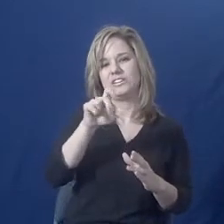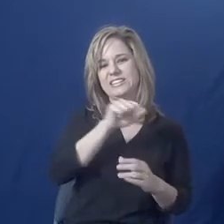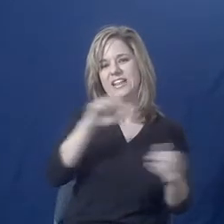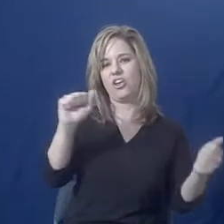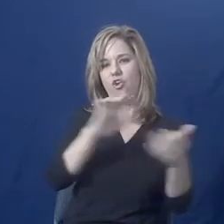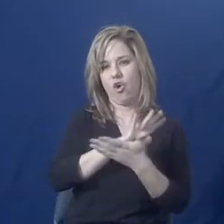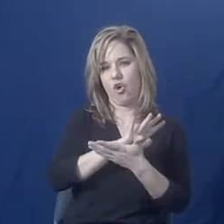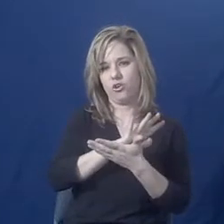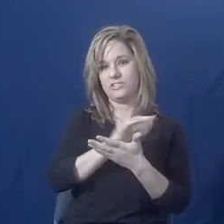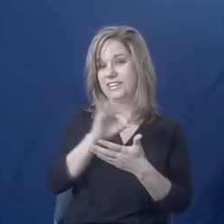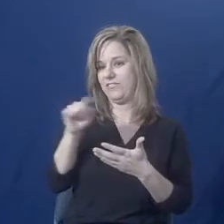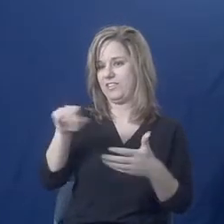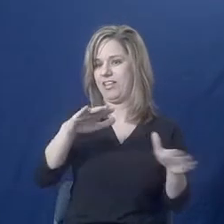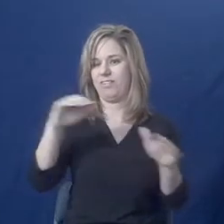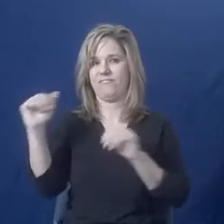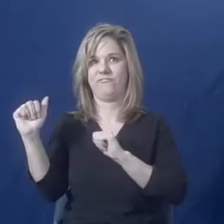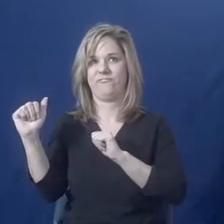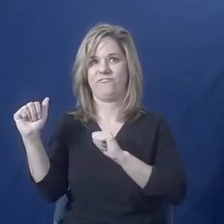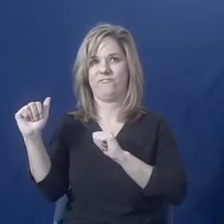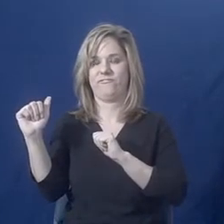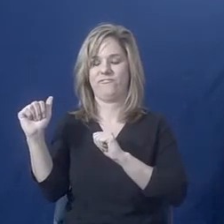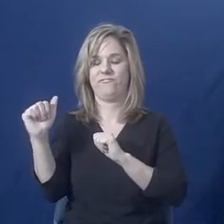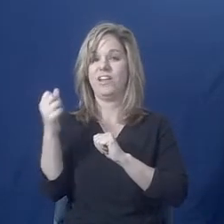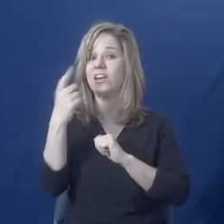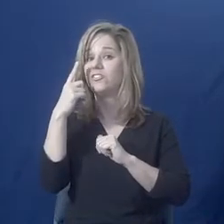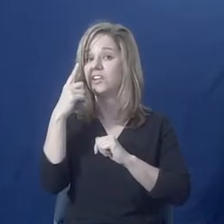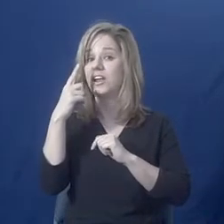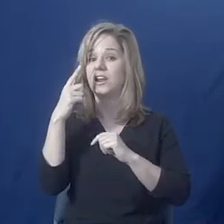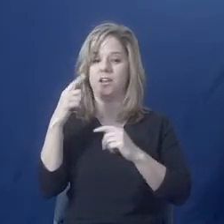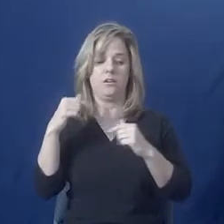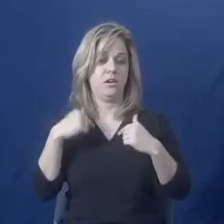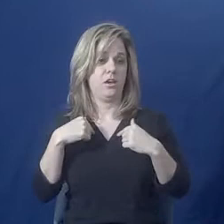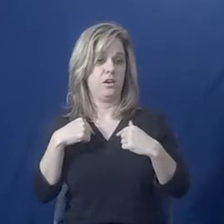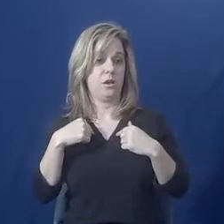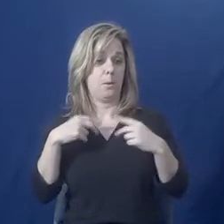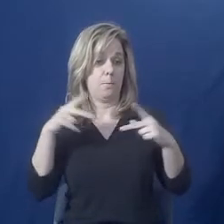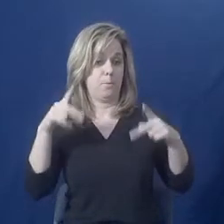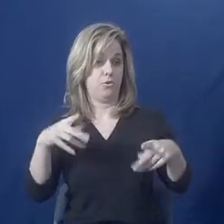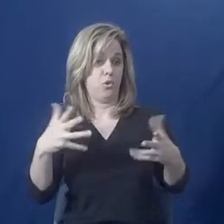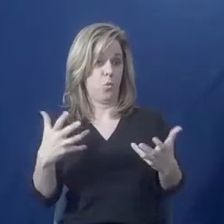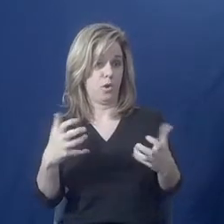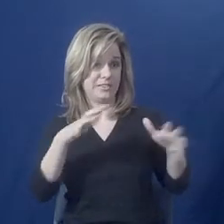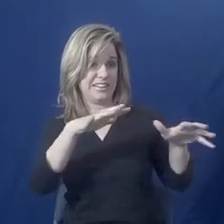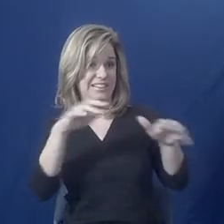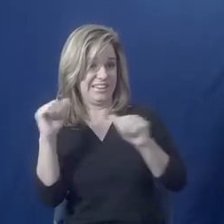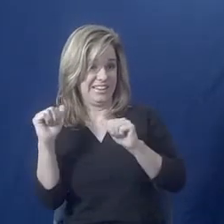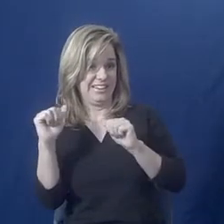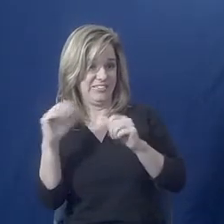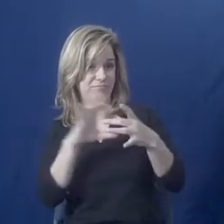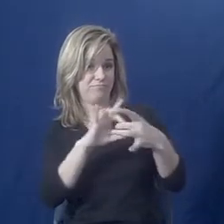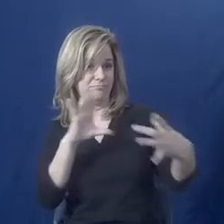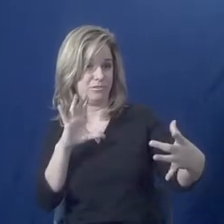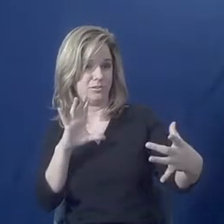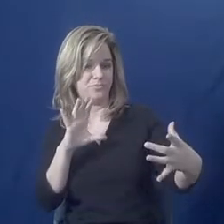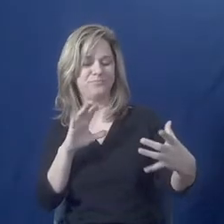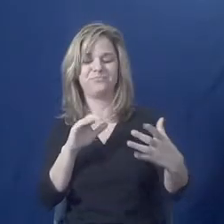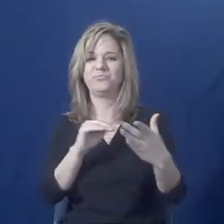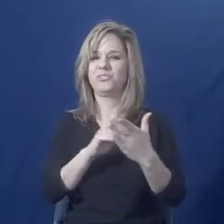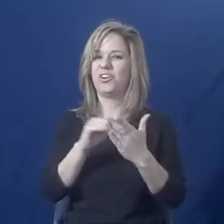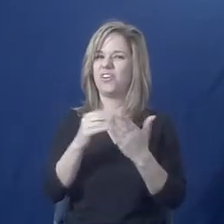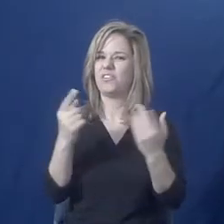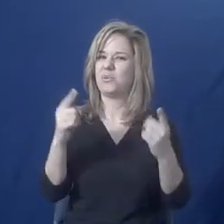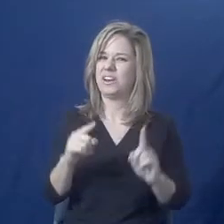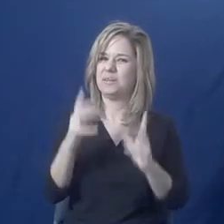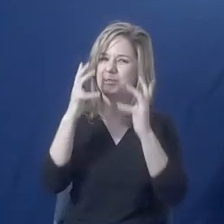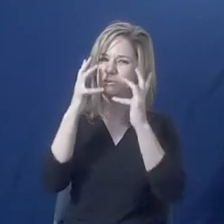So when somebody wants to leave an abusive relationship, unfortunately what happens a